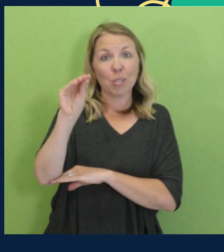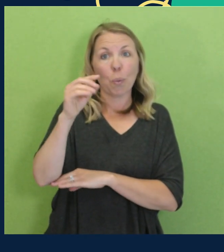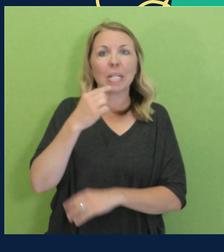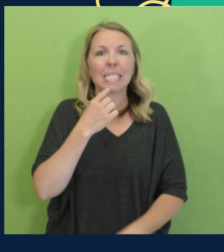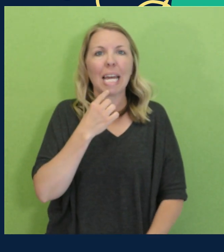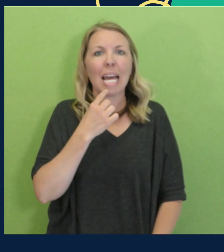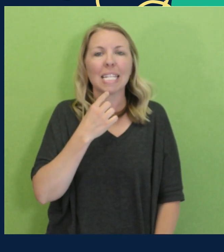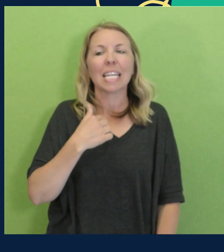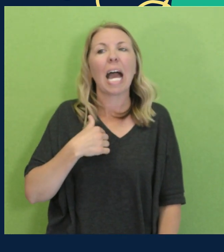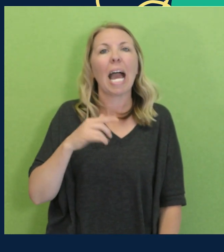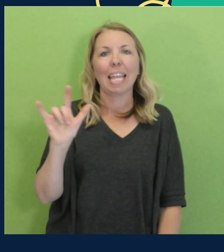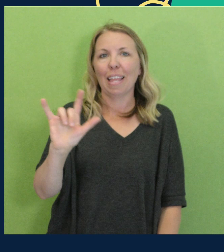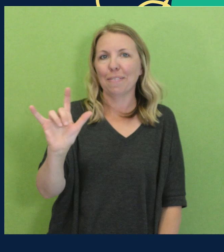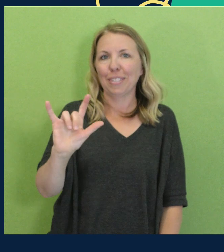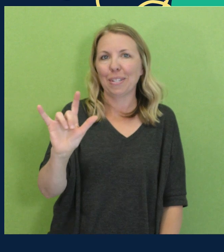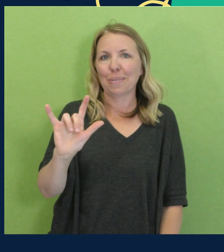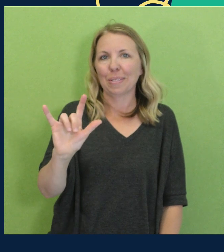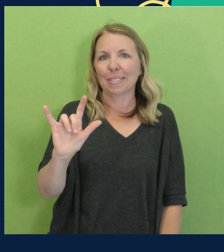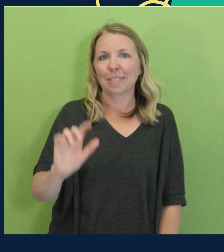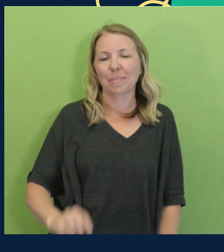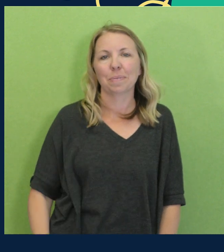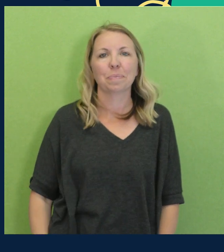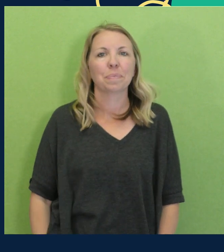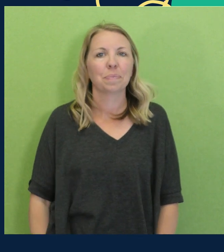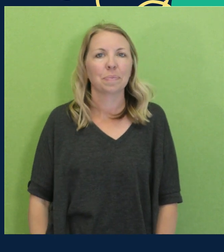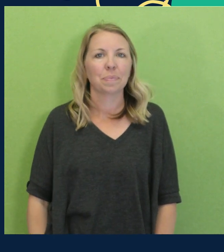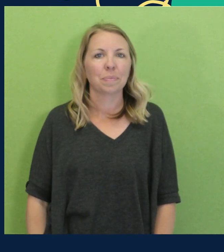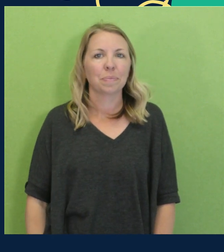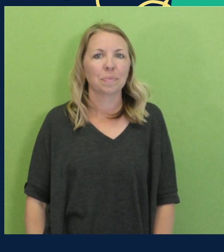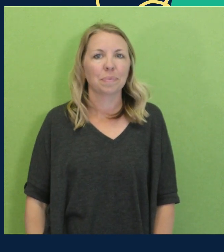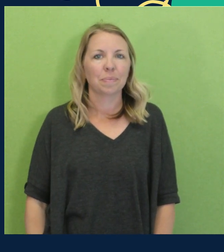dinosaur says, I love you.